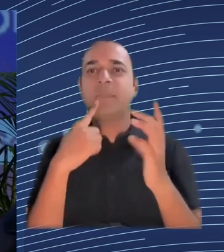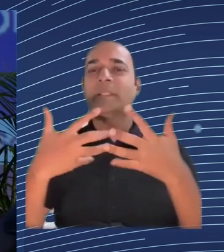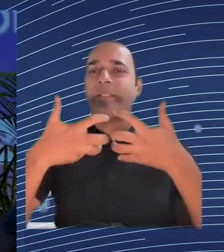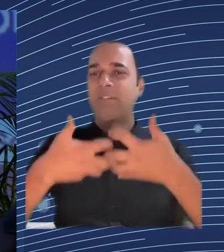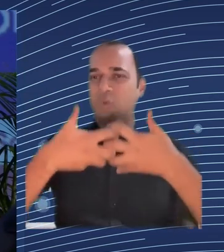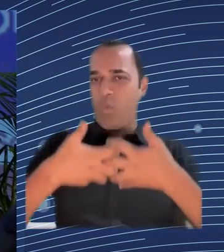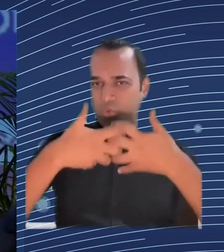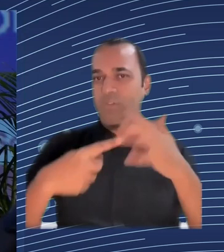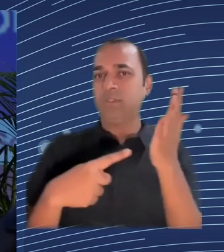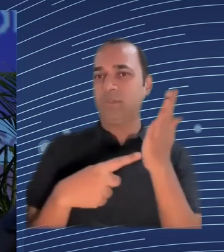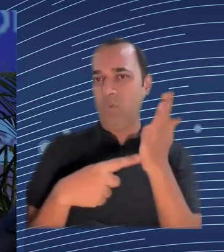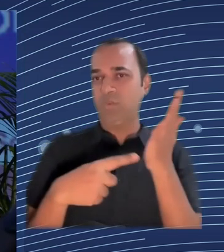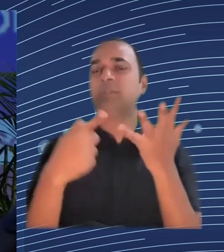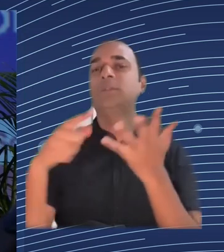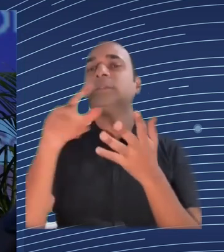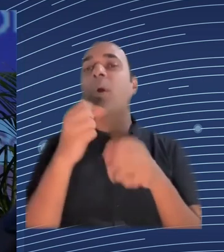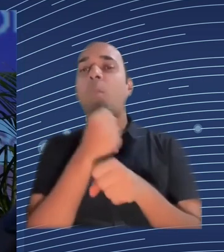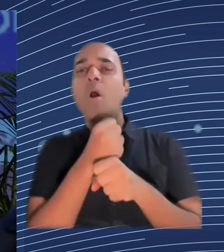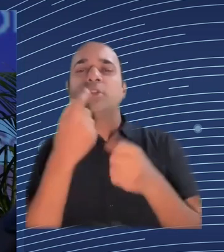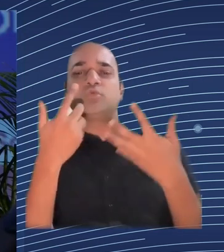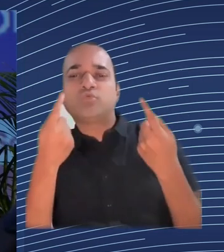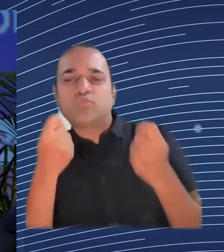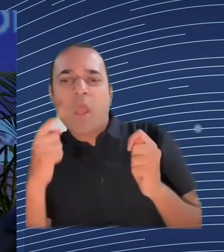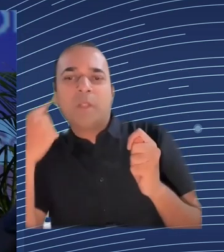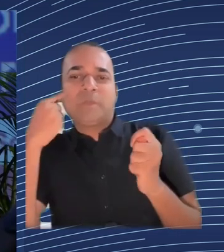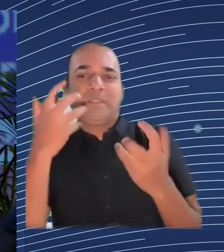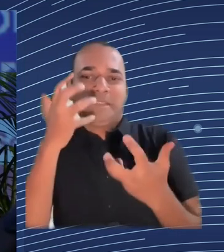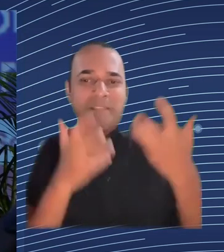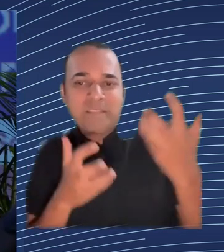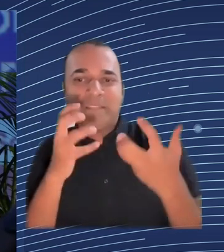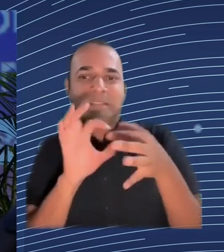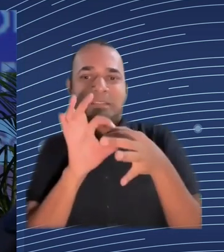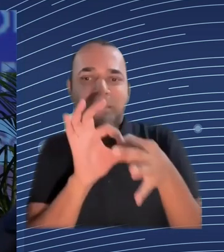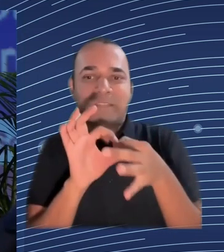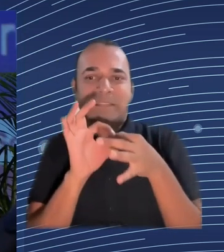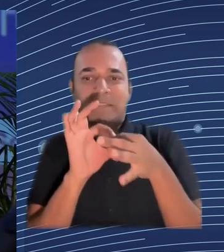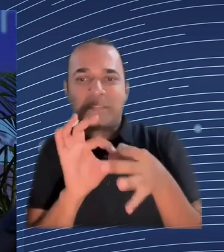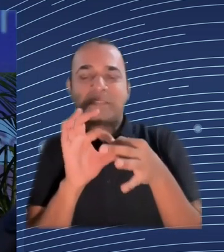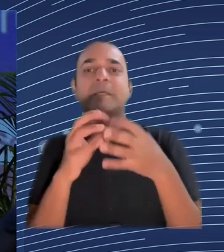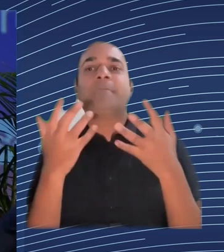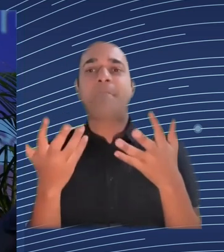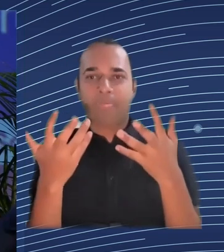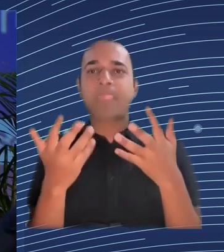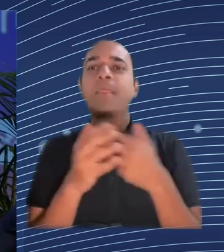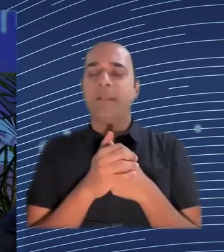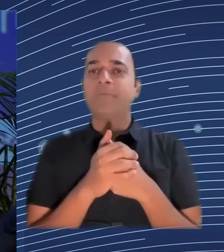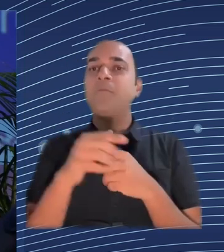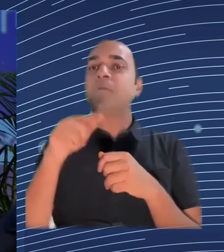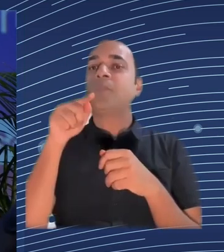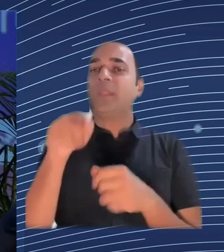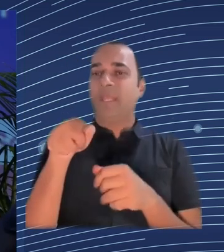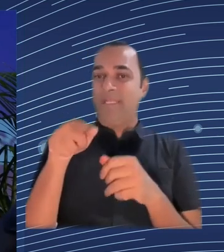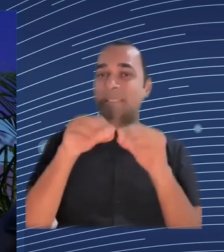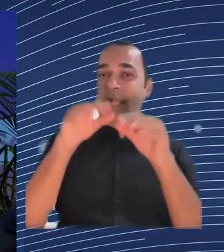decentralise and collectively organise there's problems of surveillance at work and rising surveillance, facial